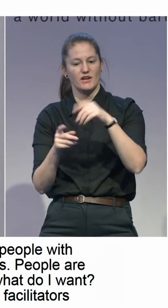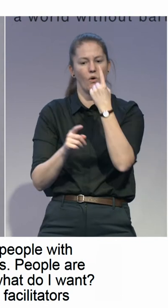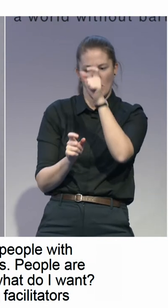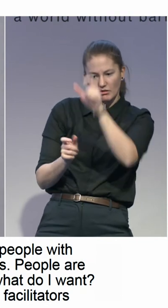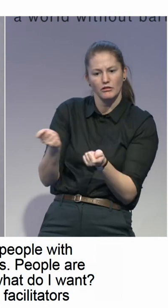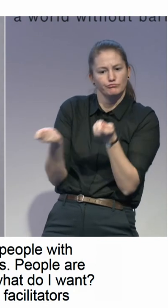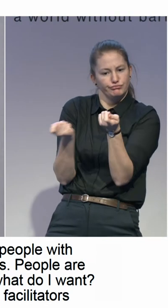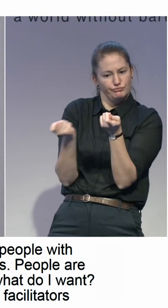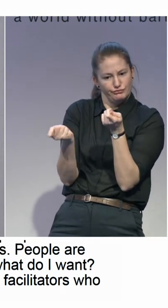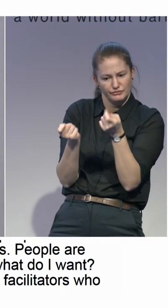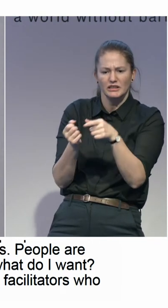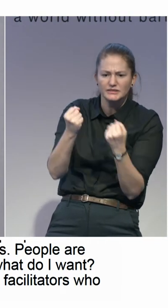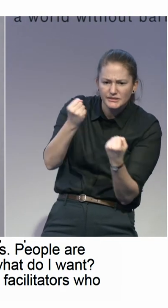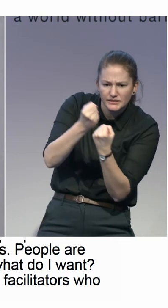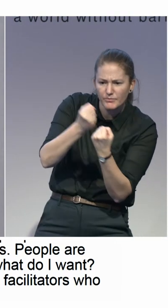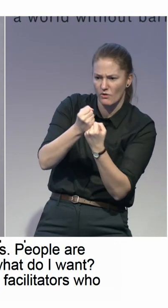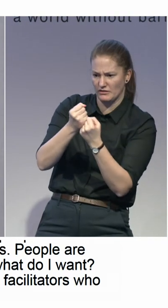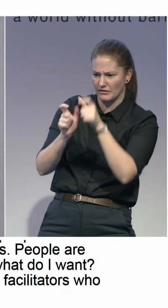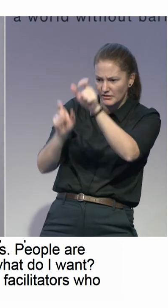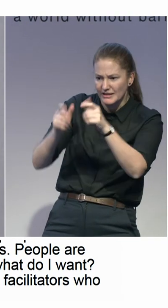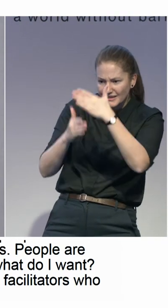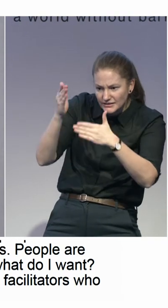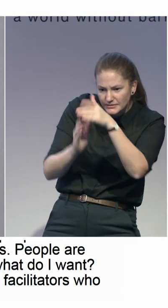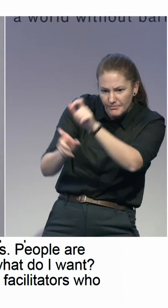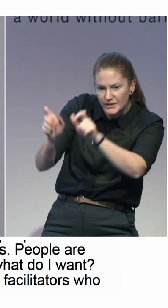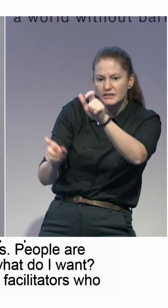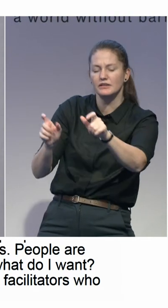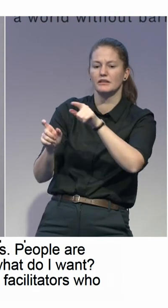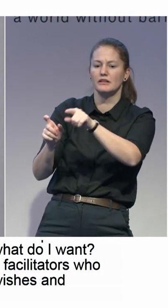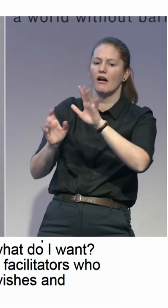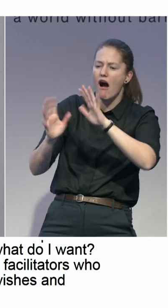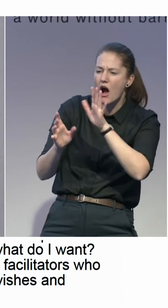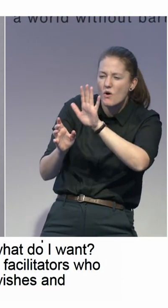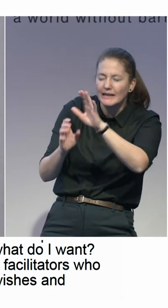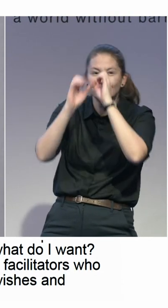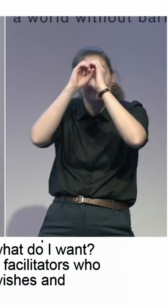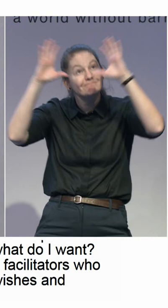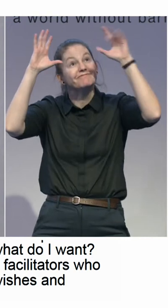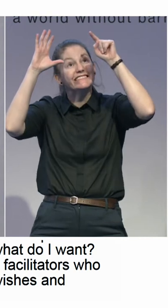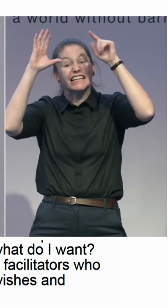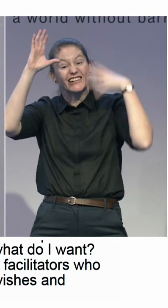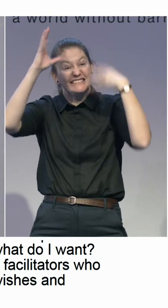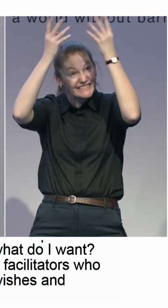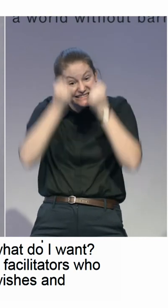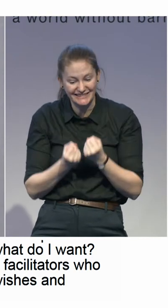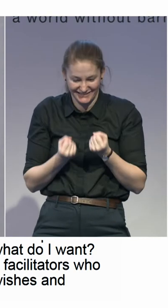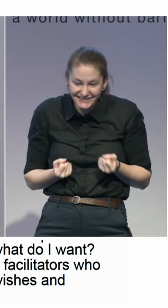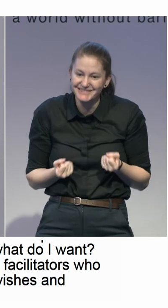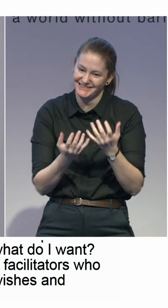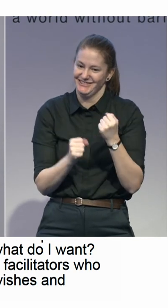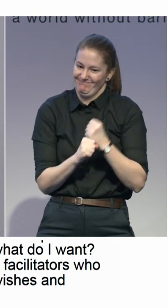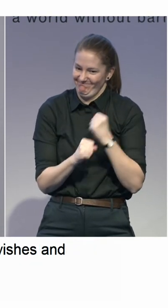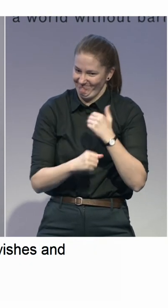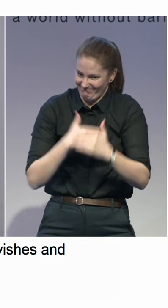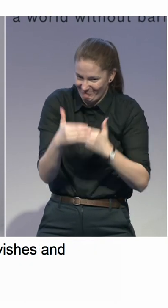wishes and dreams and wants. And you did that by an education program, so it's workshops and trainings,